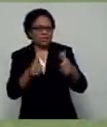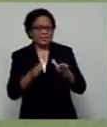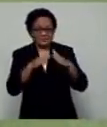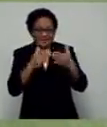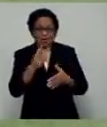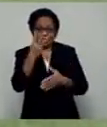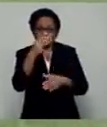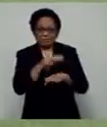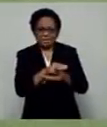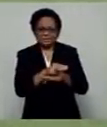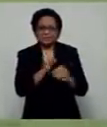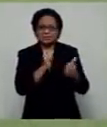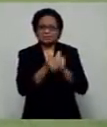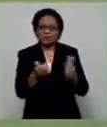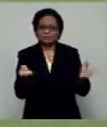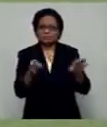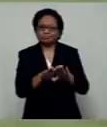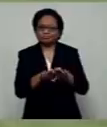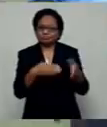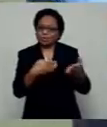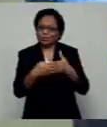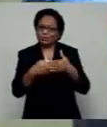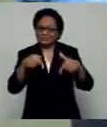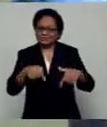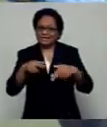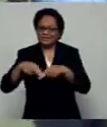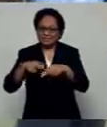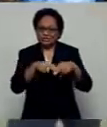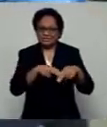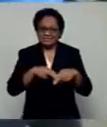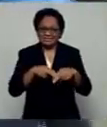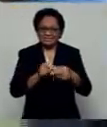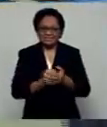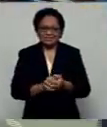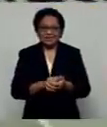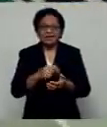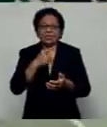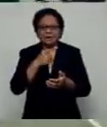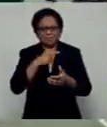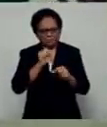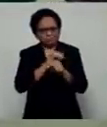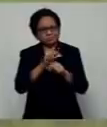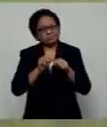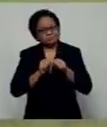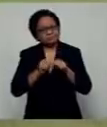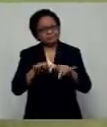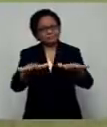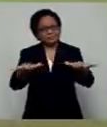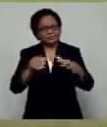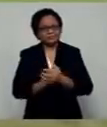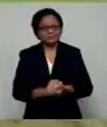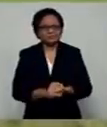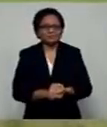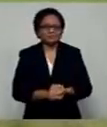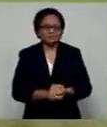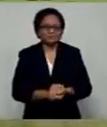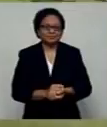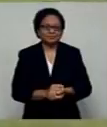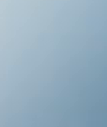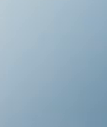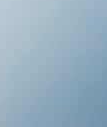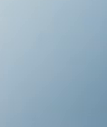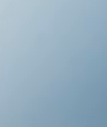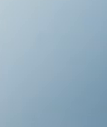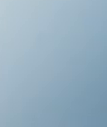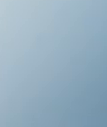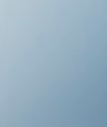since sporting activities had come to a halt as Fiji continues to record COVID-19 cases. Benina Rakautonga, FBC